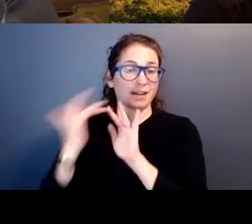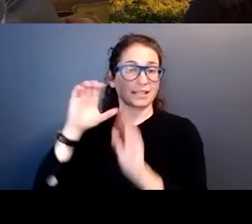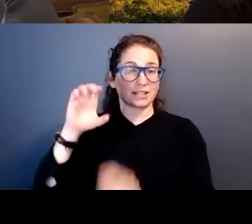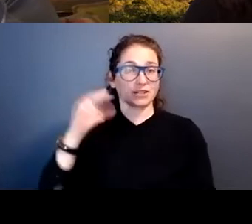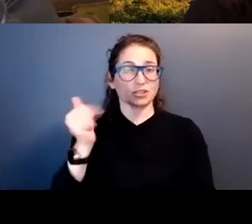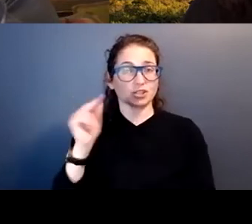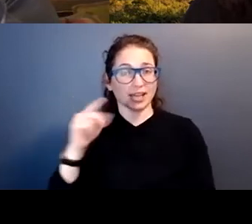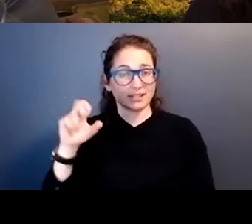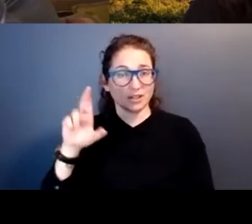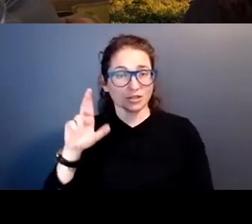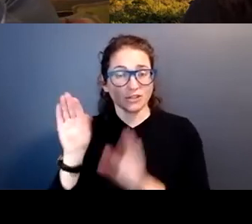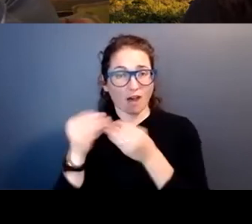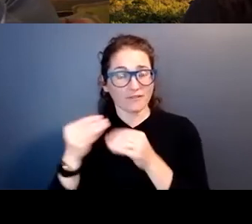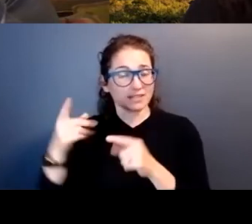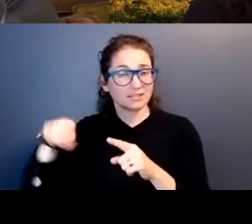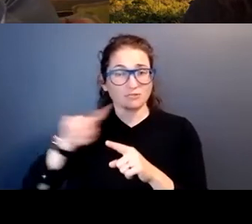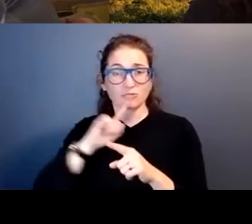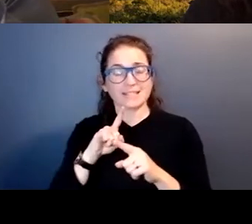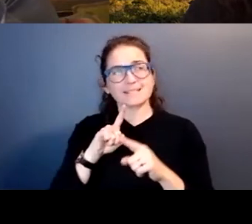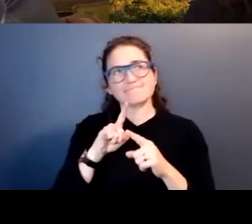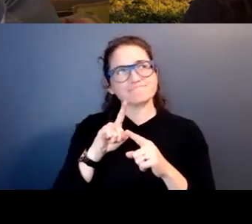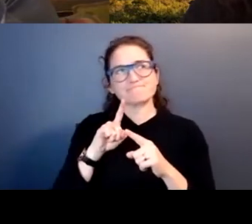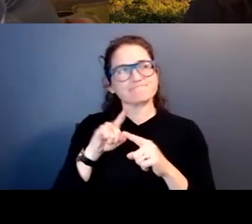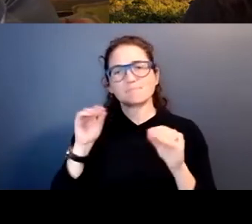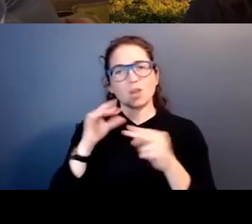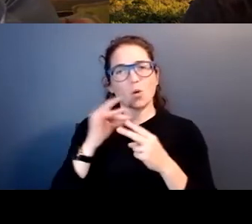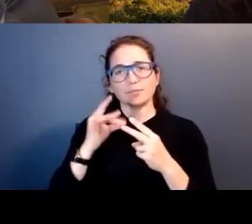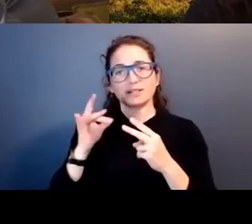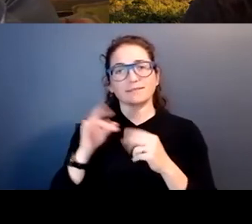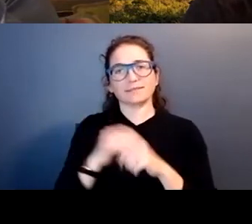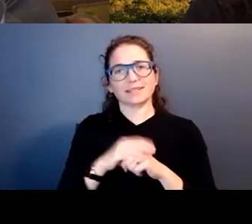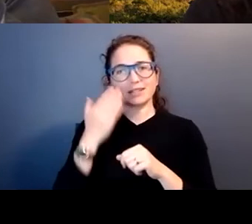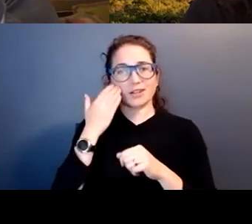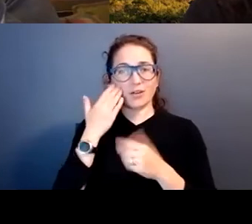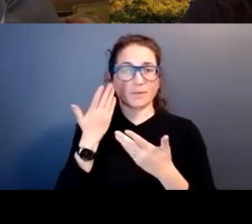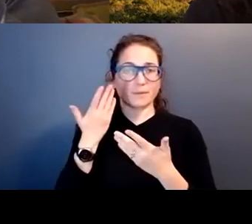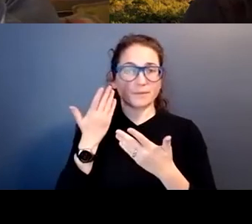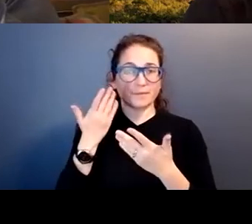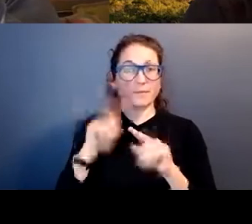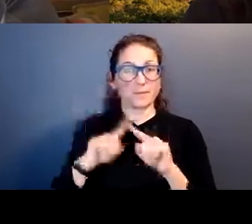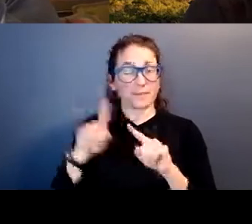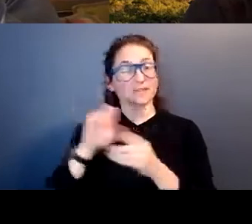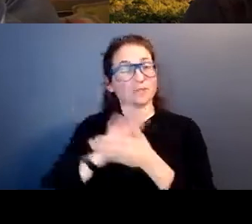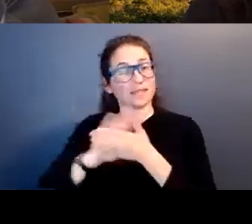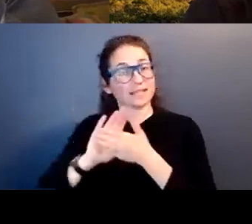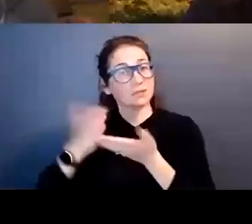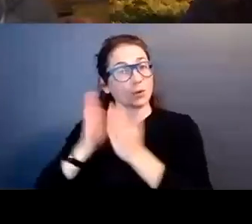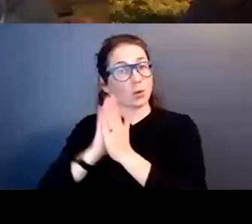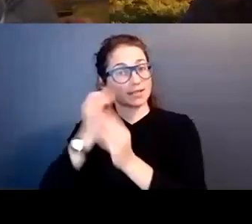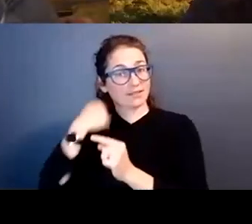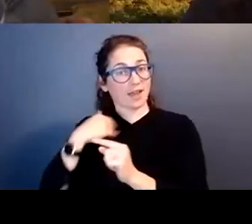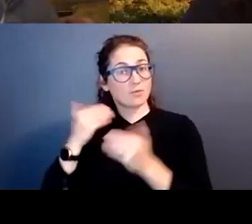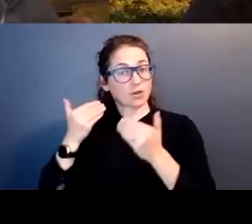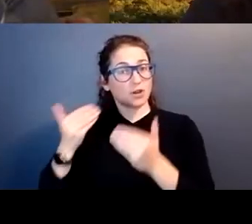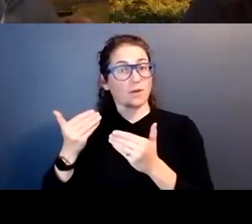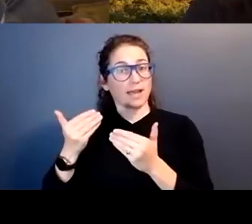and they had no, they had no option, but to nice the campus, but to nicely request, if I would go ahead and